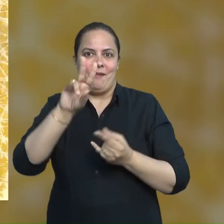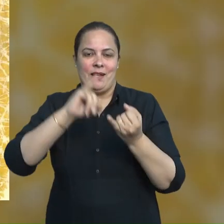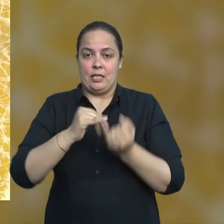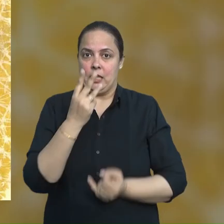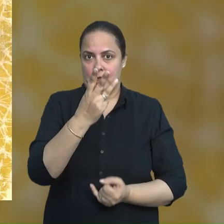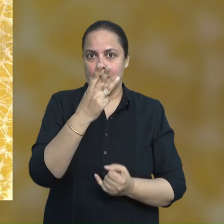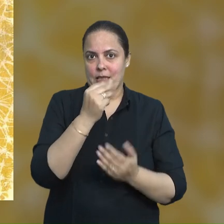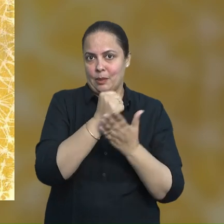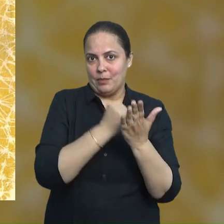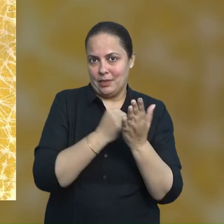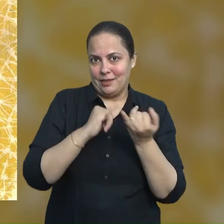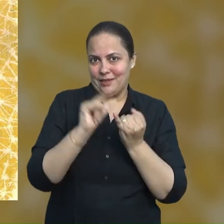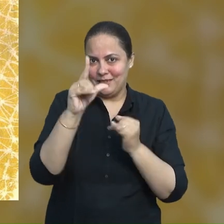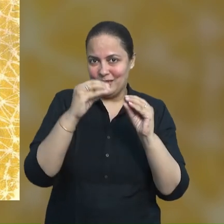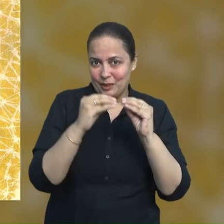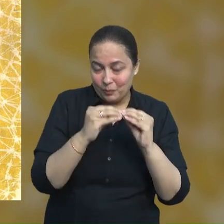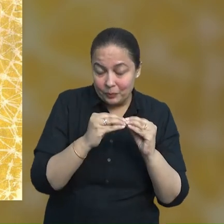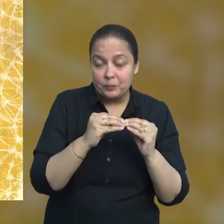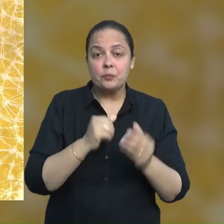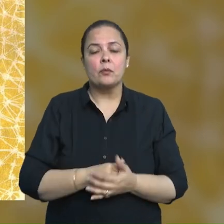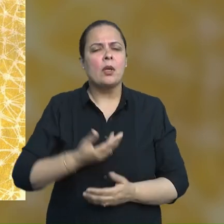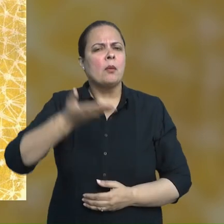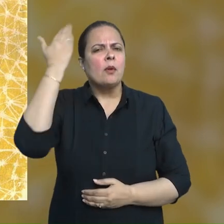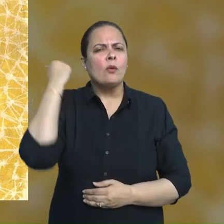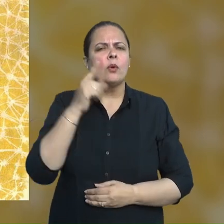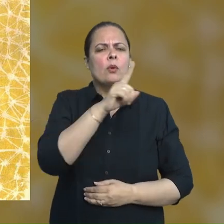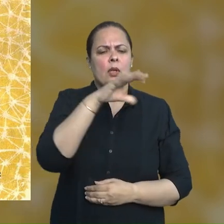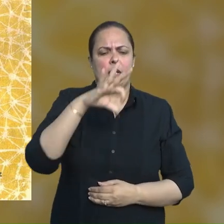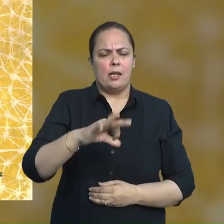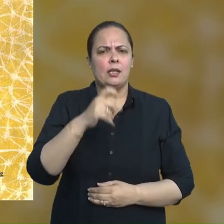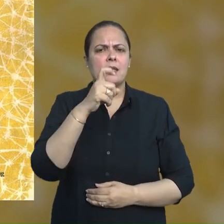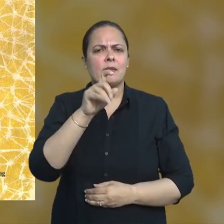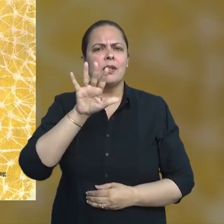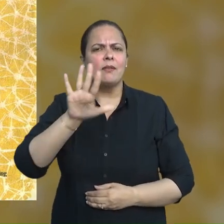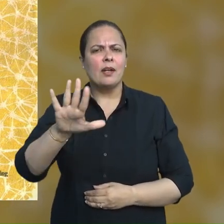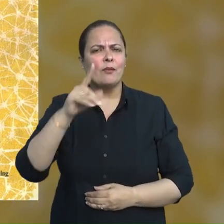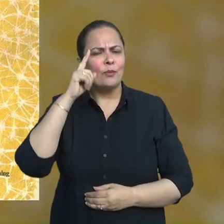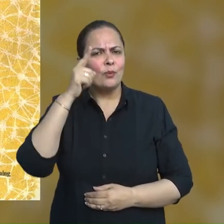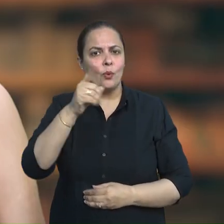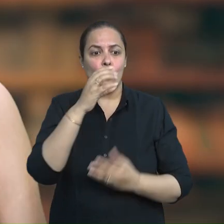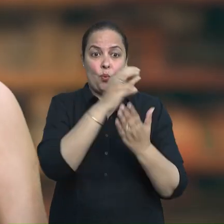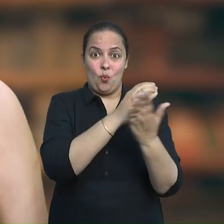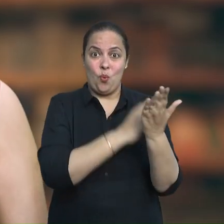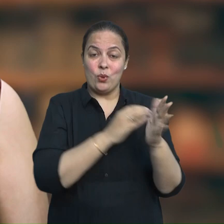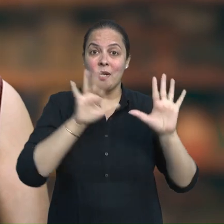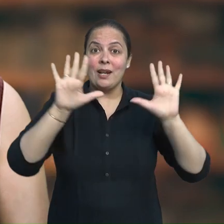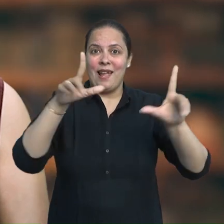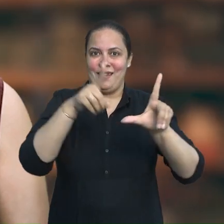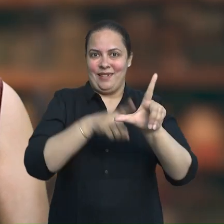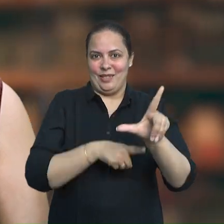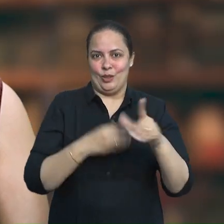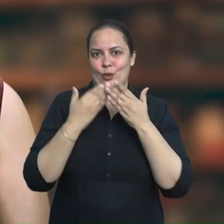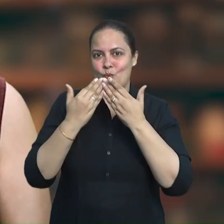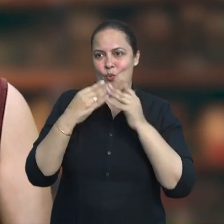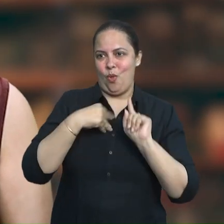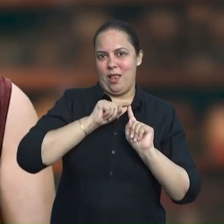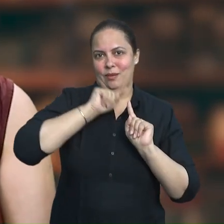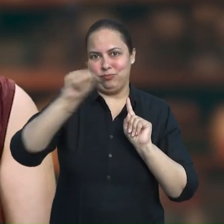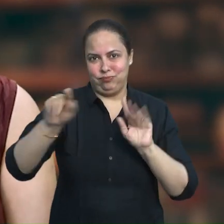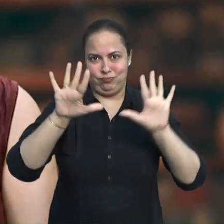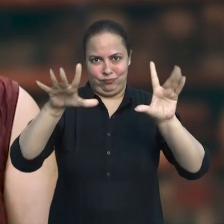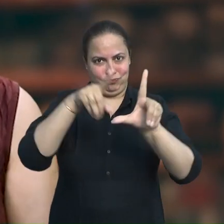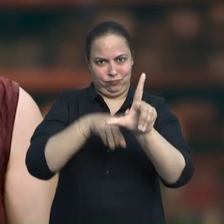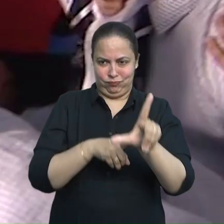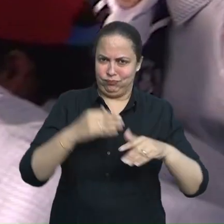In 1975, the curriculum of the 10 years school, a framework, recommended